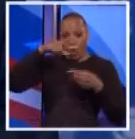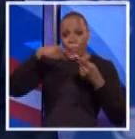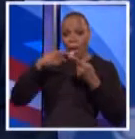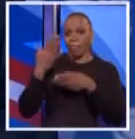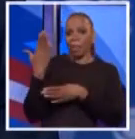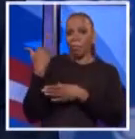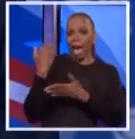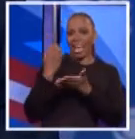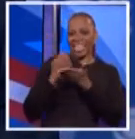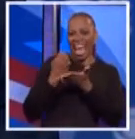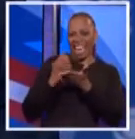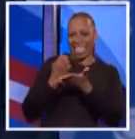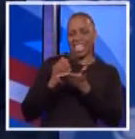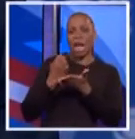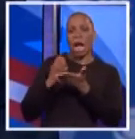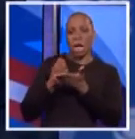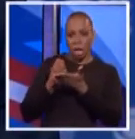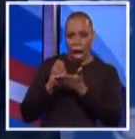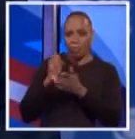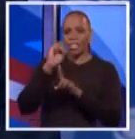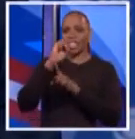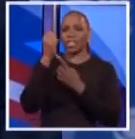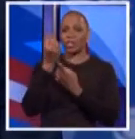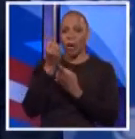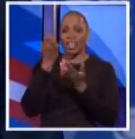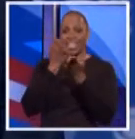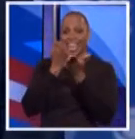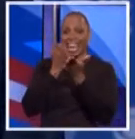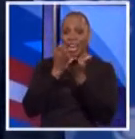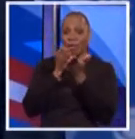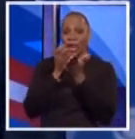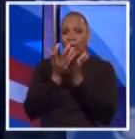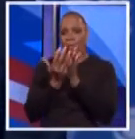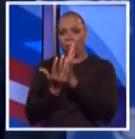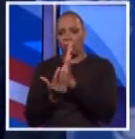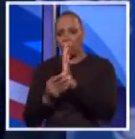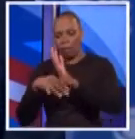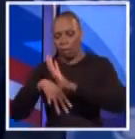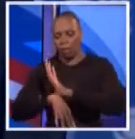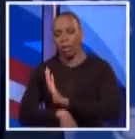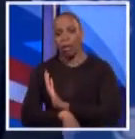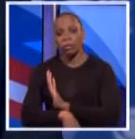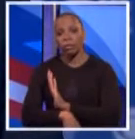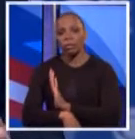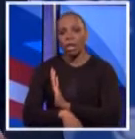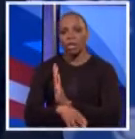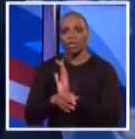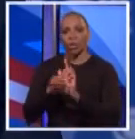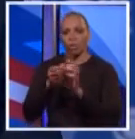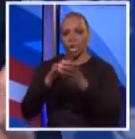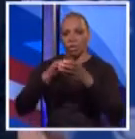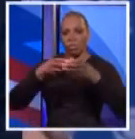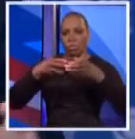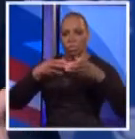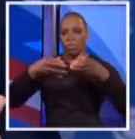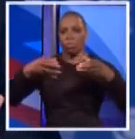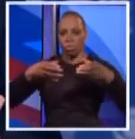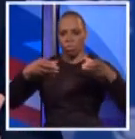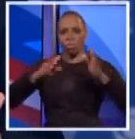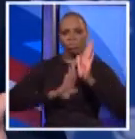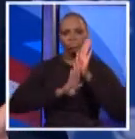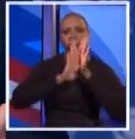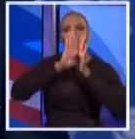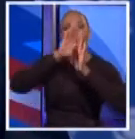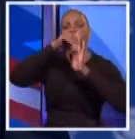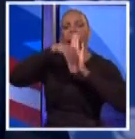storm that we lost so much of our equity position that I think we have to grow slowly and carefully. We have a good mix right now. The pension fund